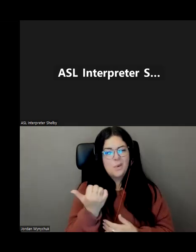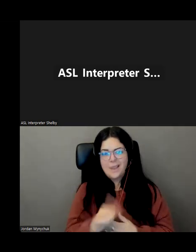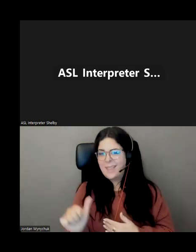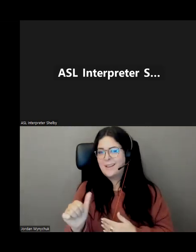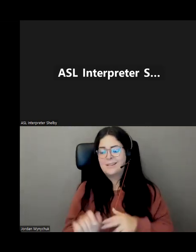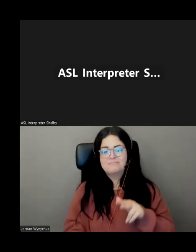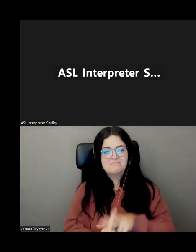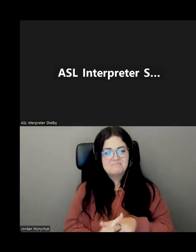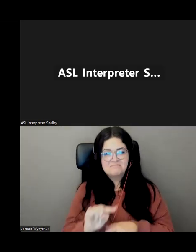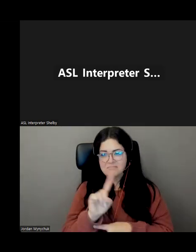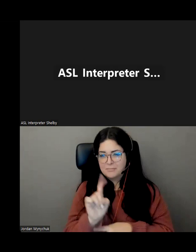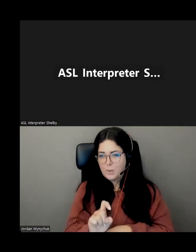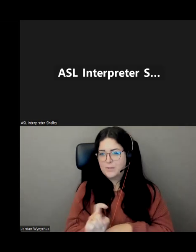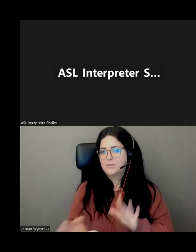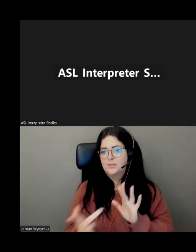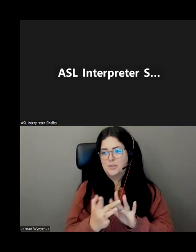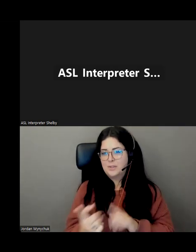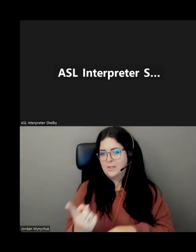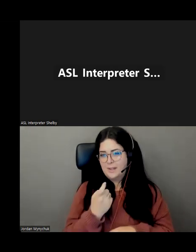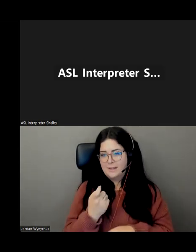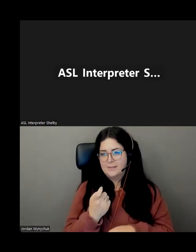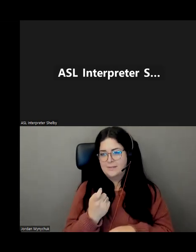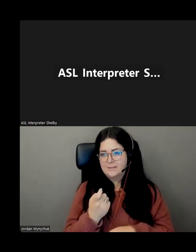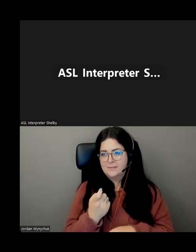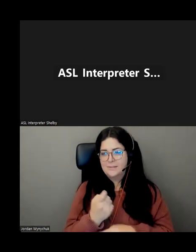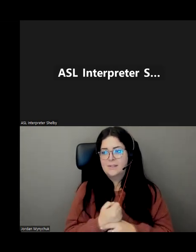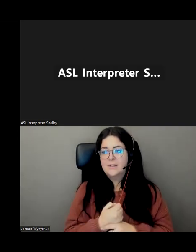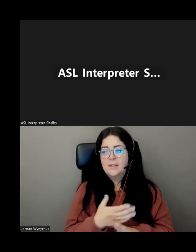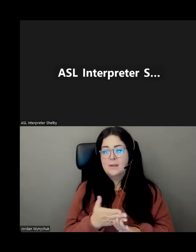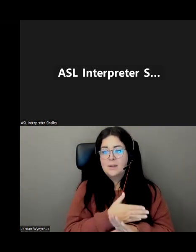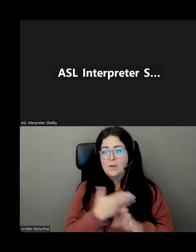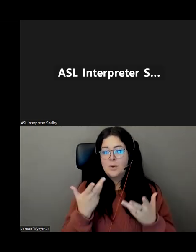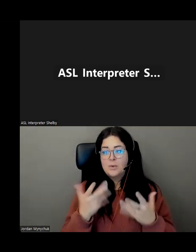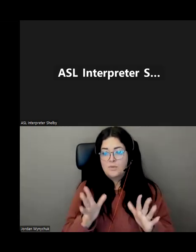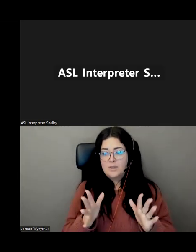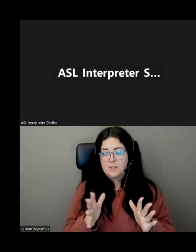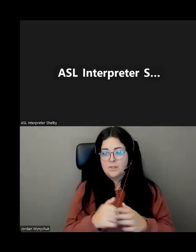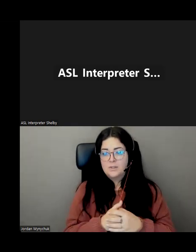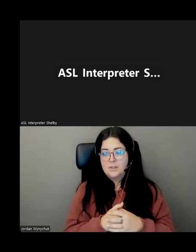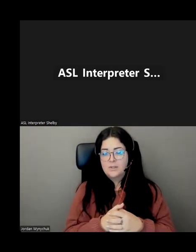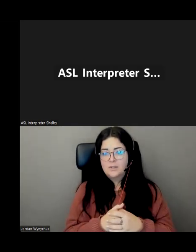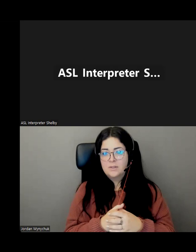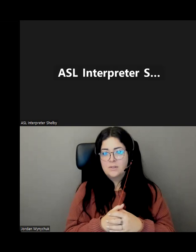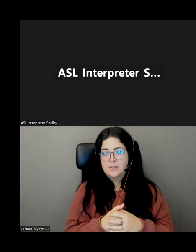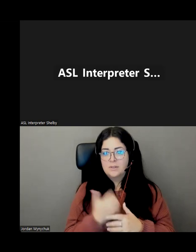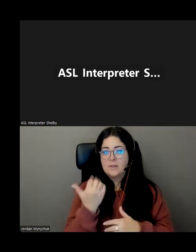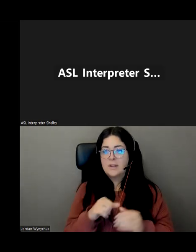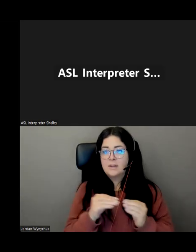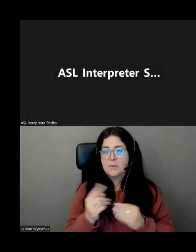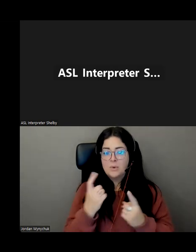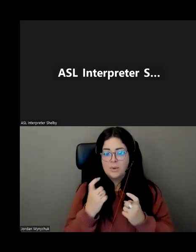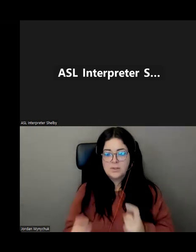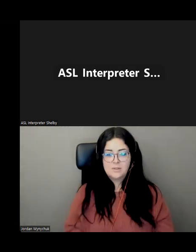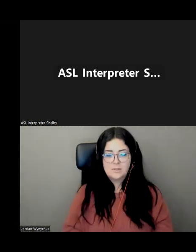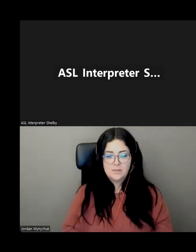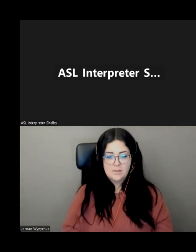so please don't hesitate to reach out to us for anything and before we end today's session are there any other questions comments